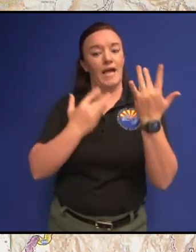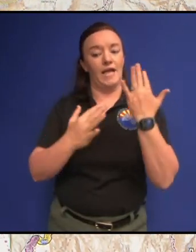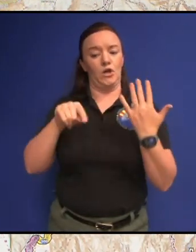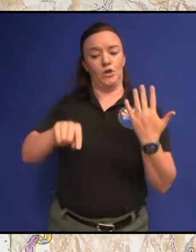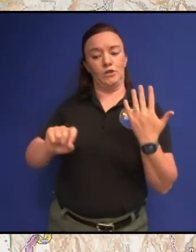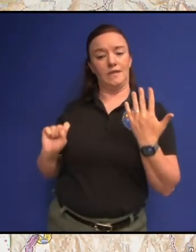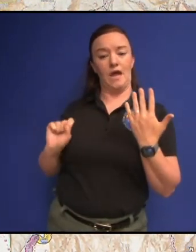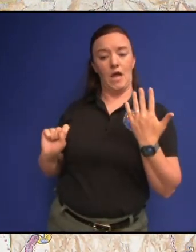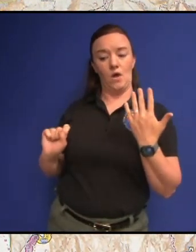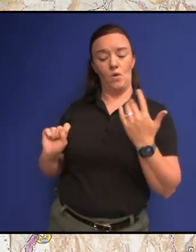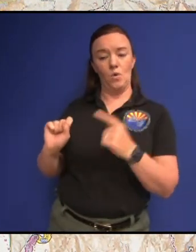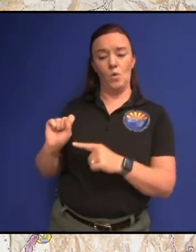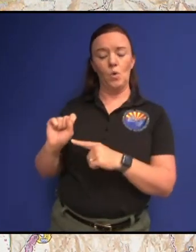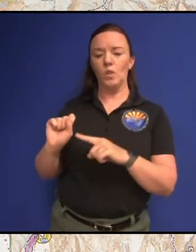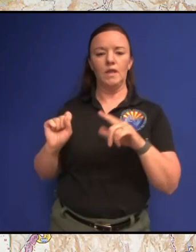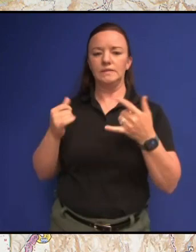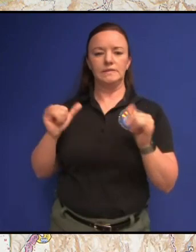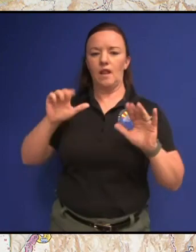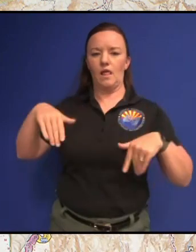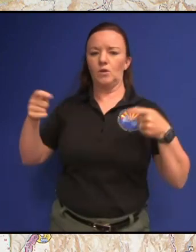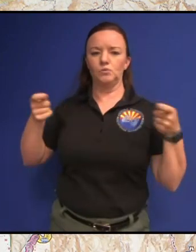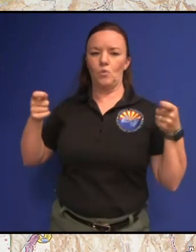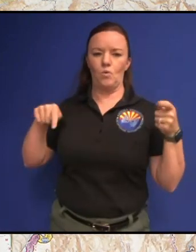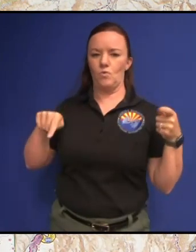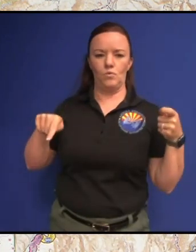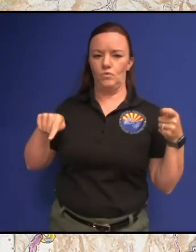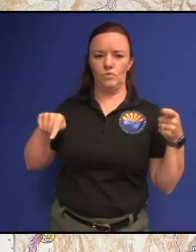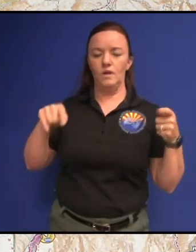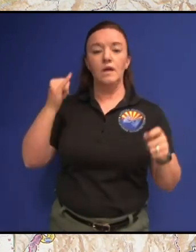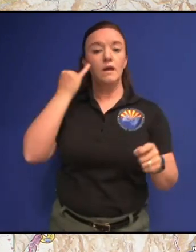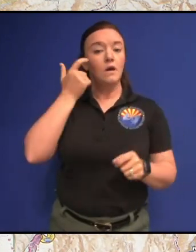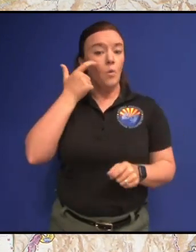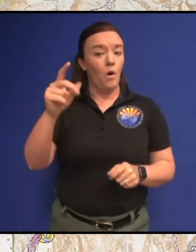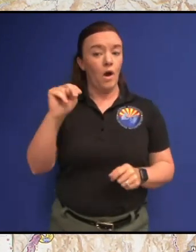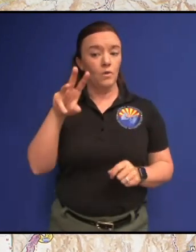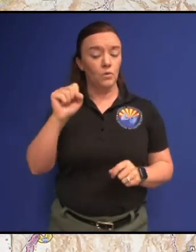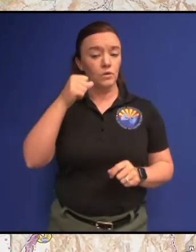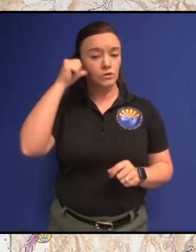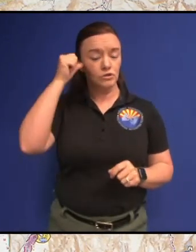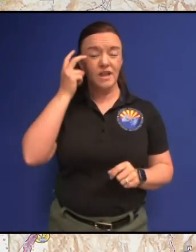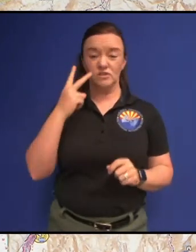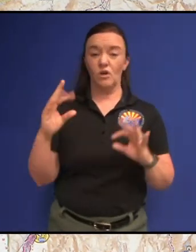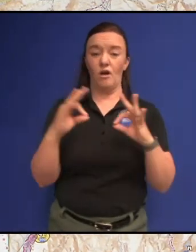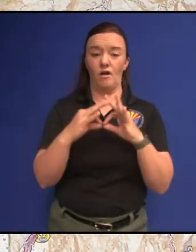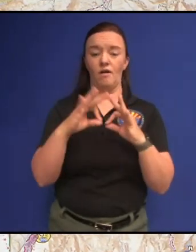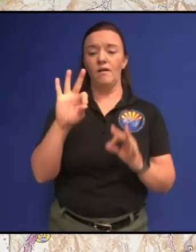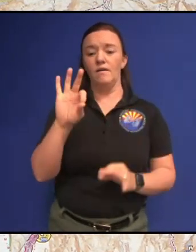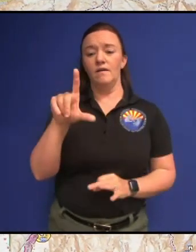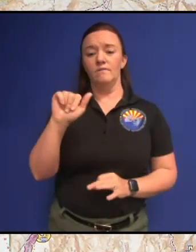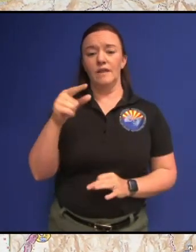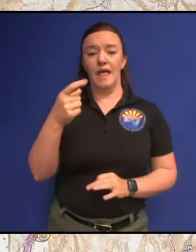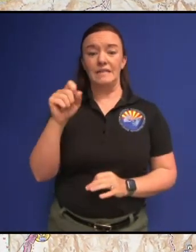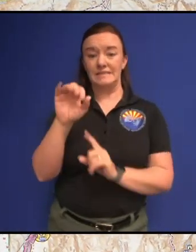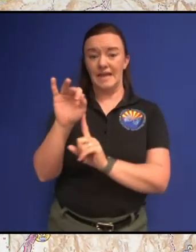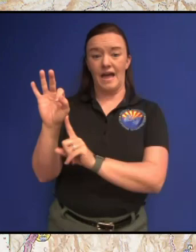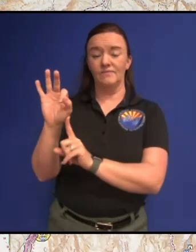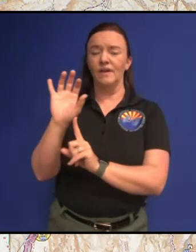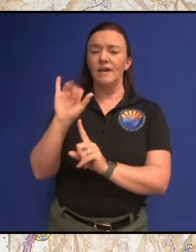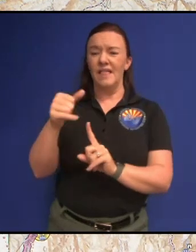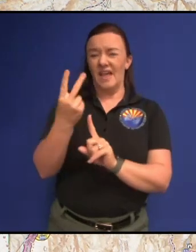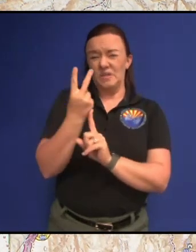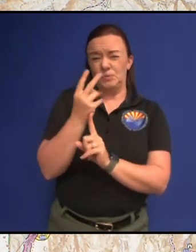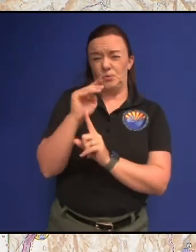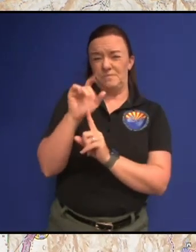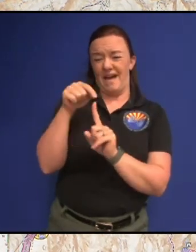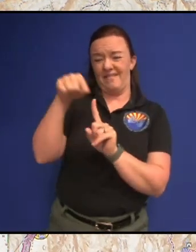is still uncontrolled but you know that if anybody watched the news yesterday it's on flagstaff two miles from my house there was a fire